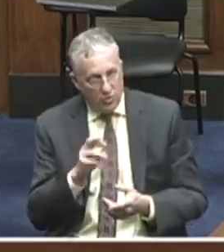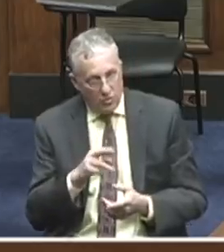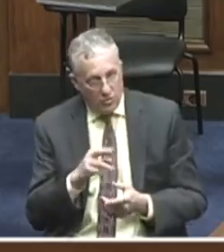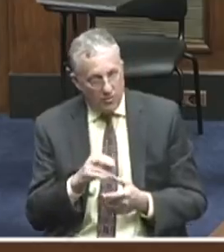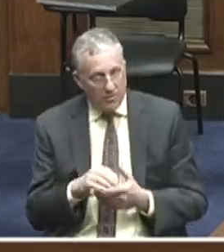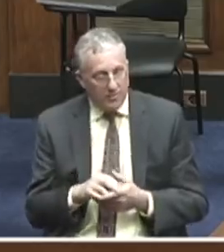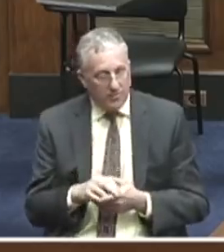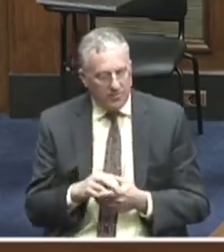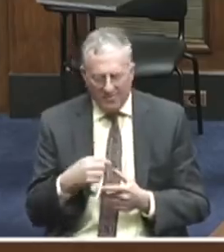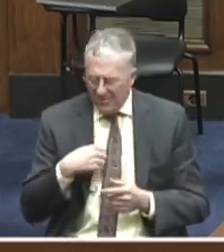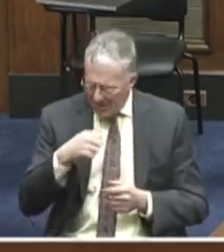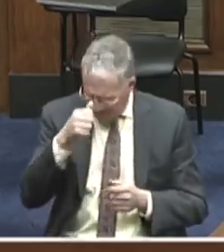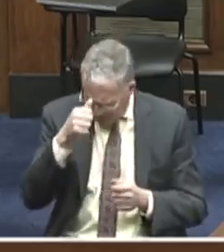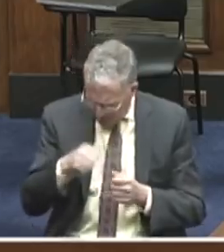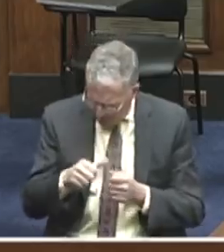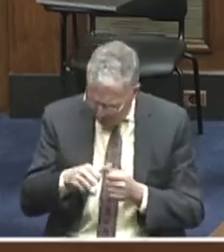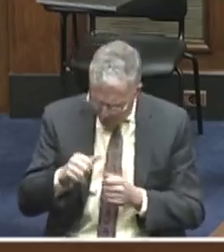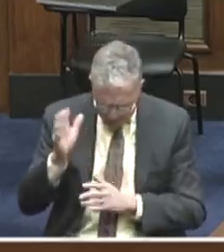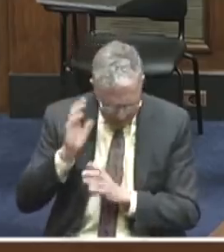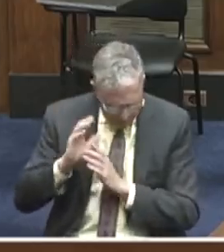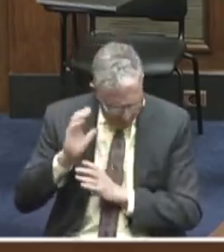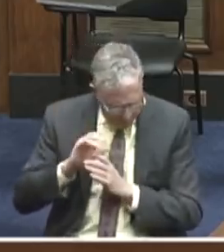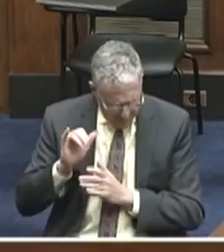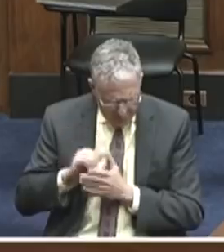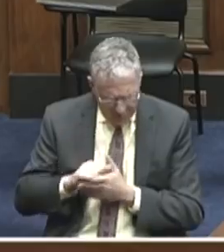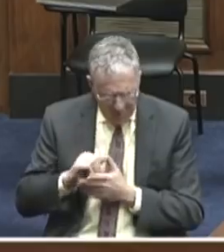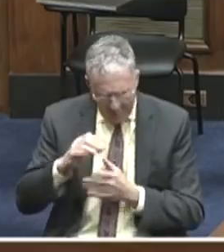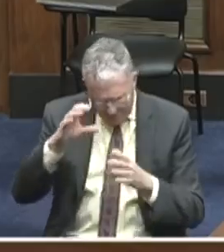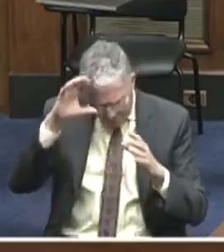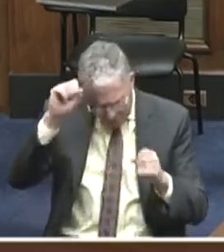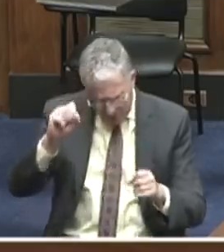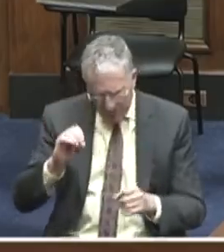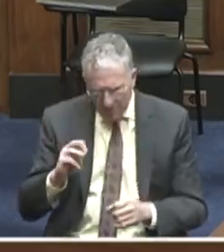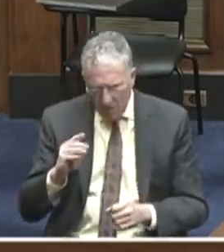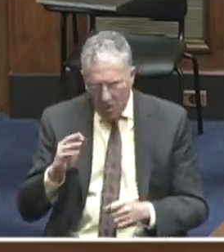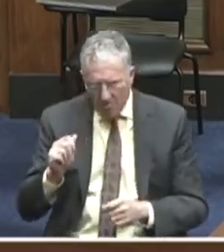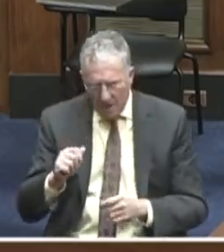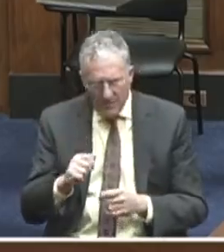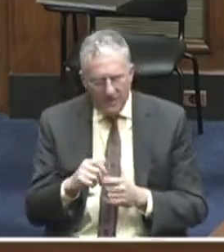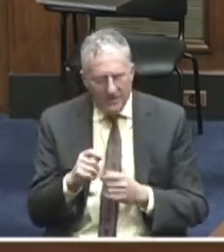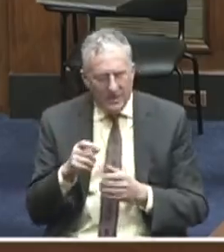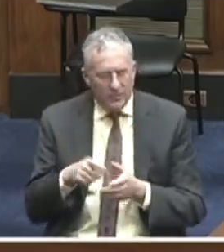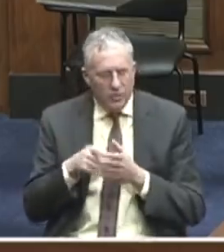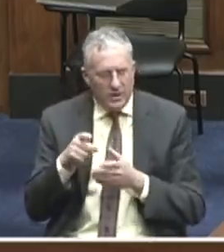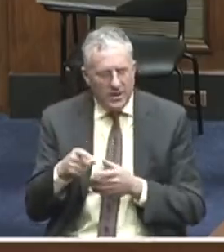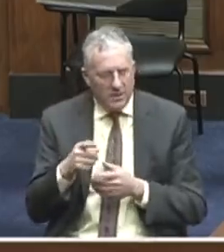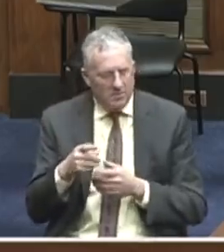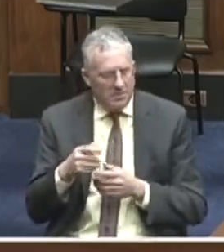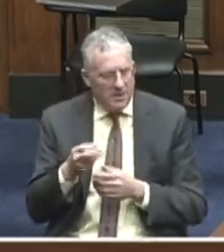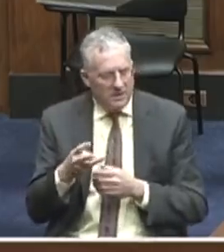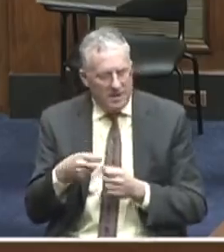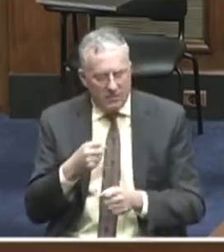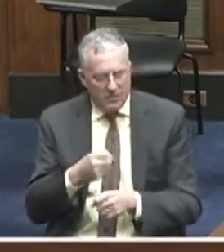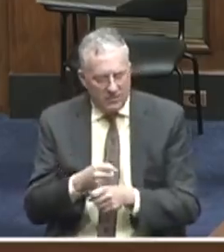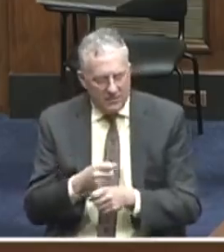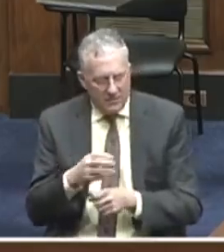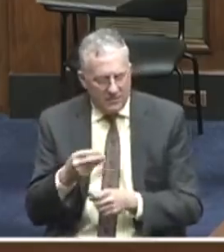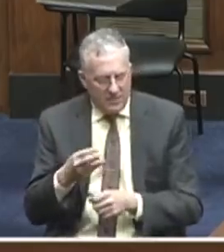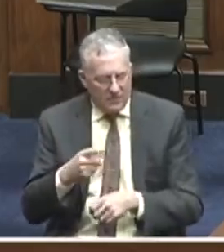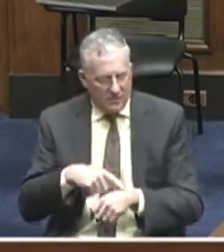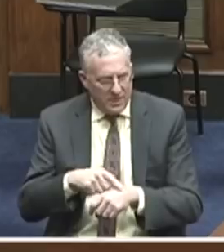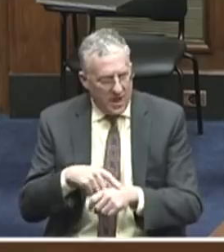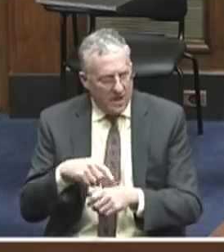President Obama several election cycles before they could even tell us,